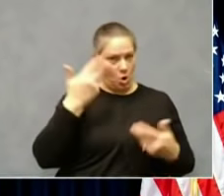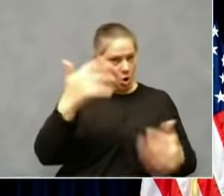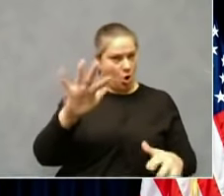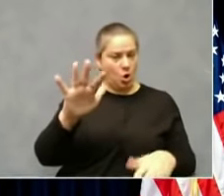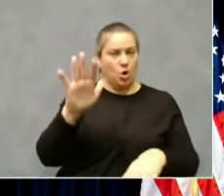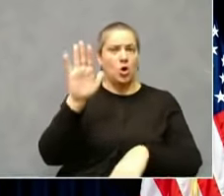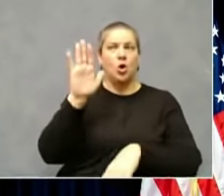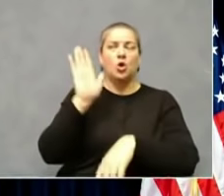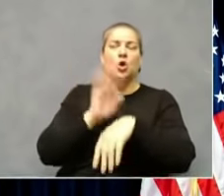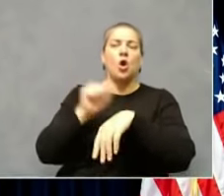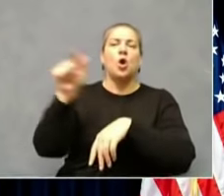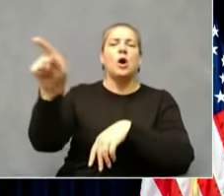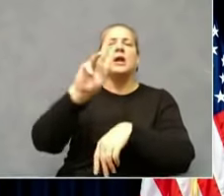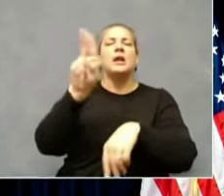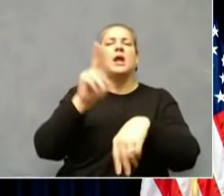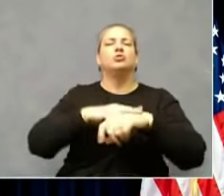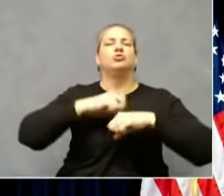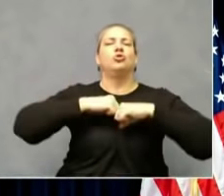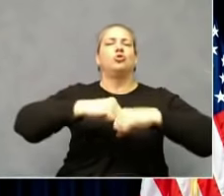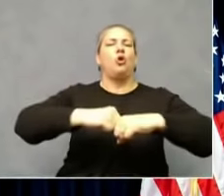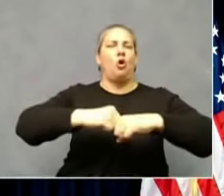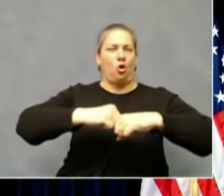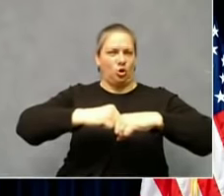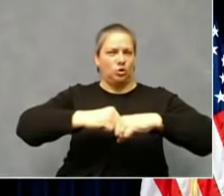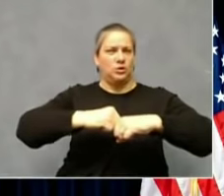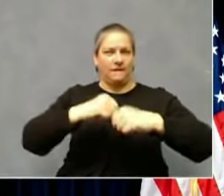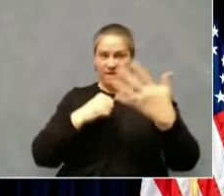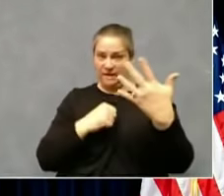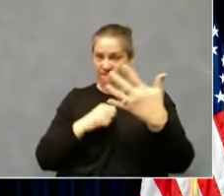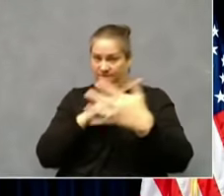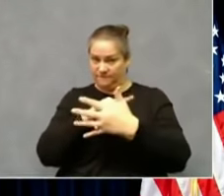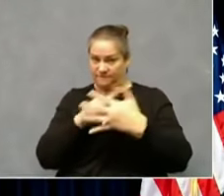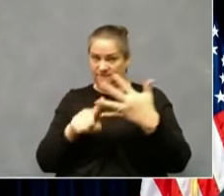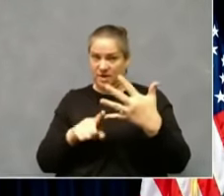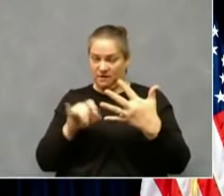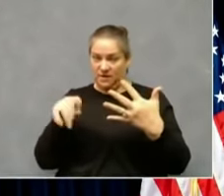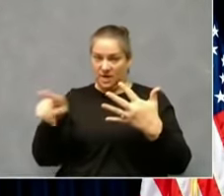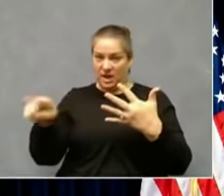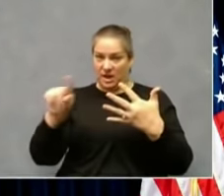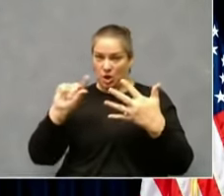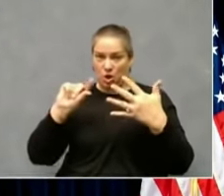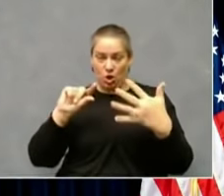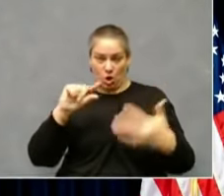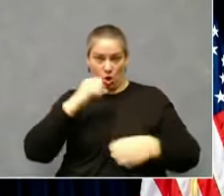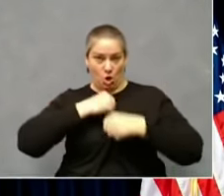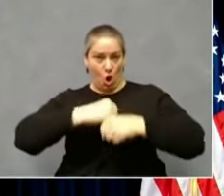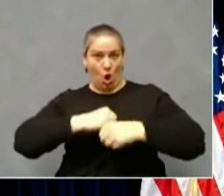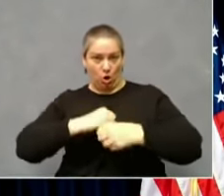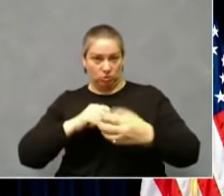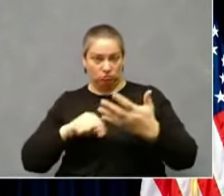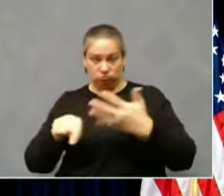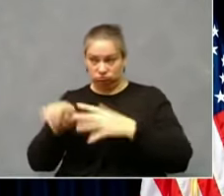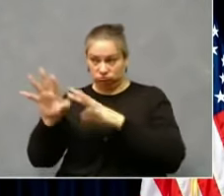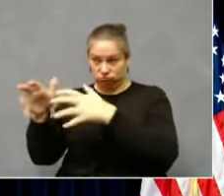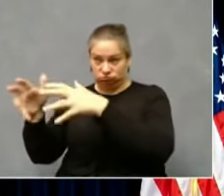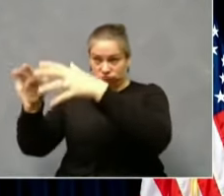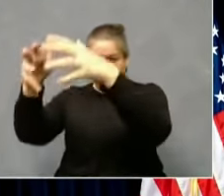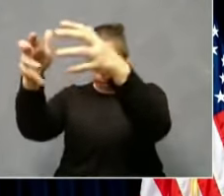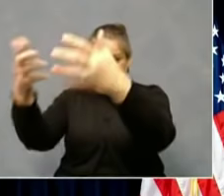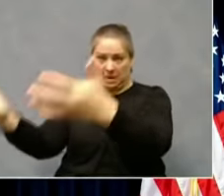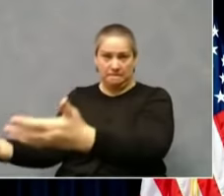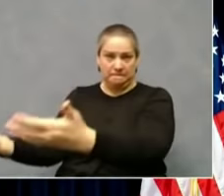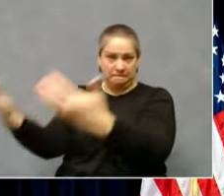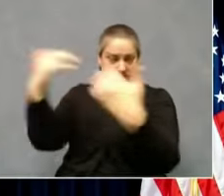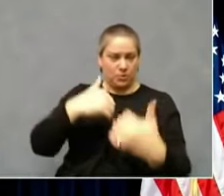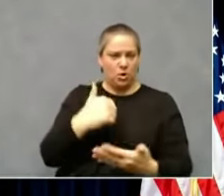that are helping out at long-term care facilities. We'll look at what we have to do to get other Kentucky practitioners in to help. But